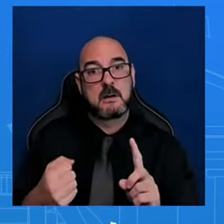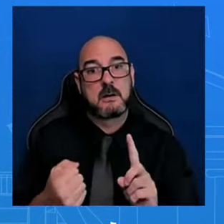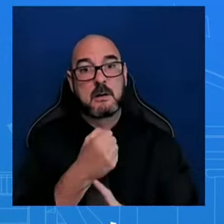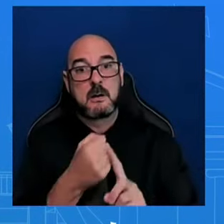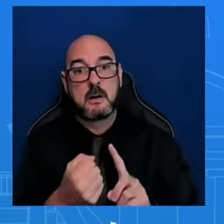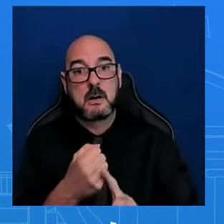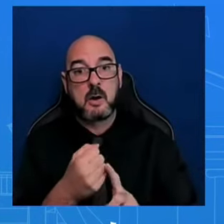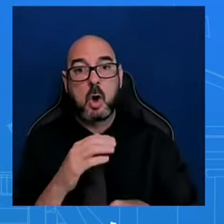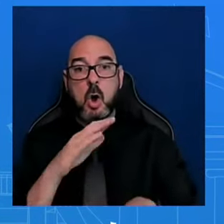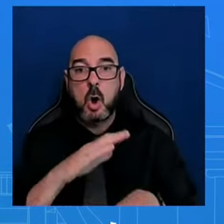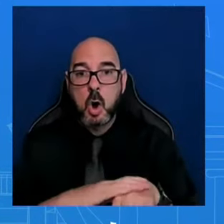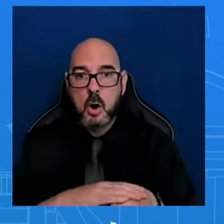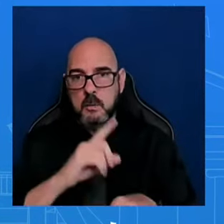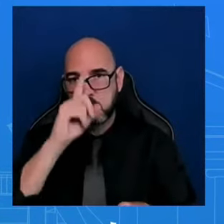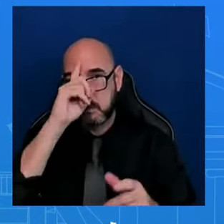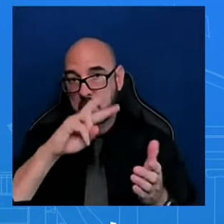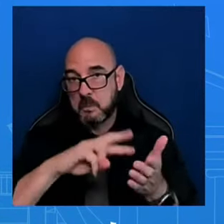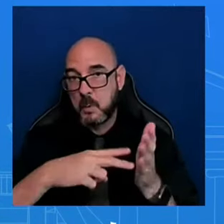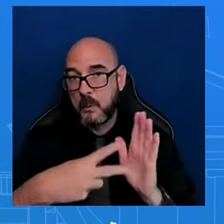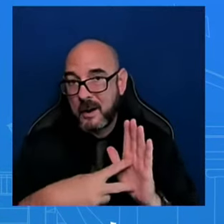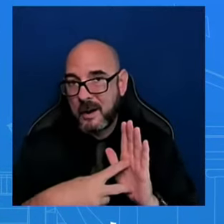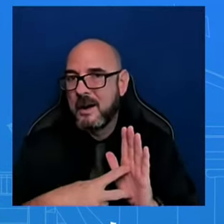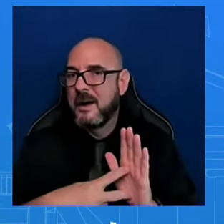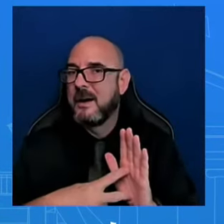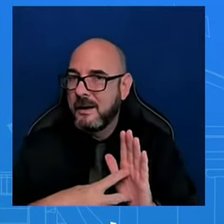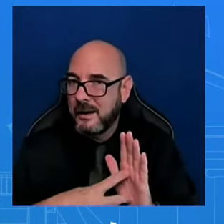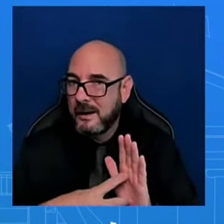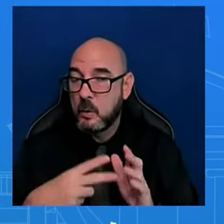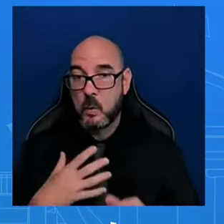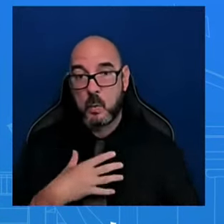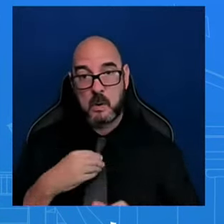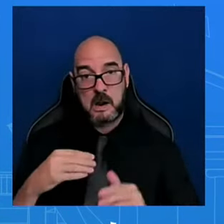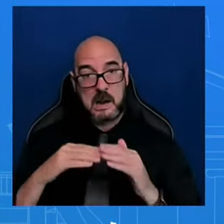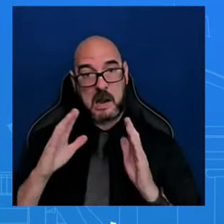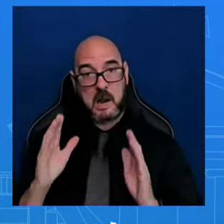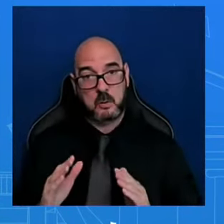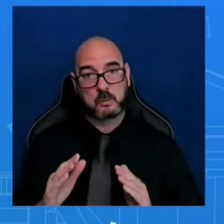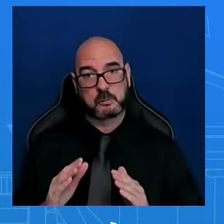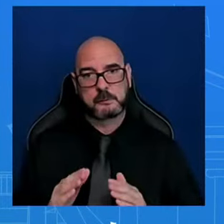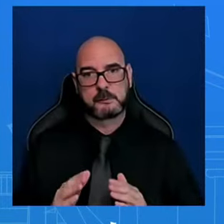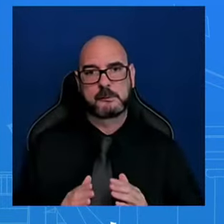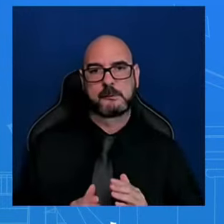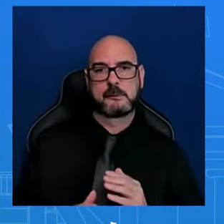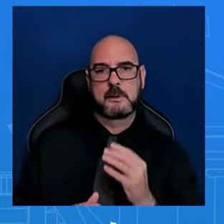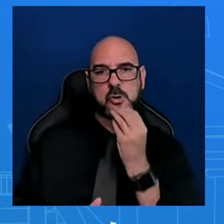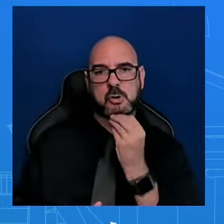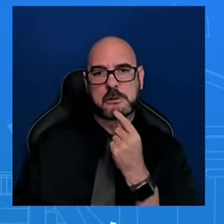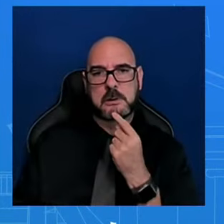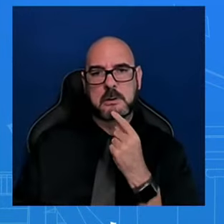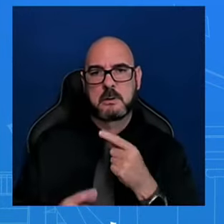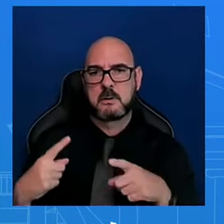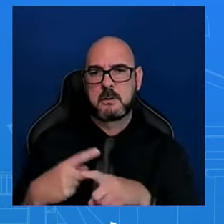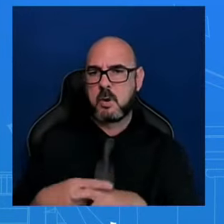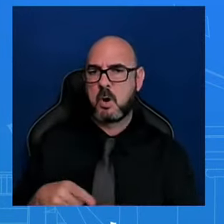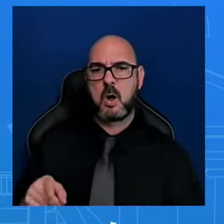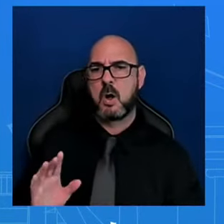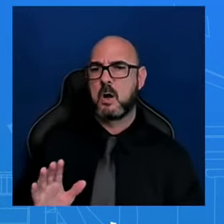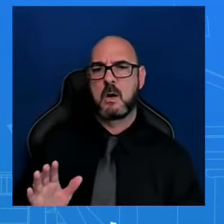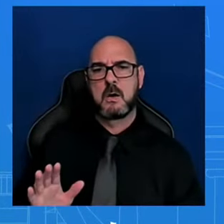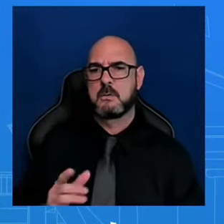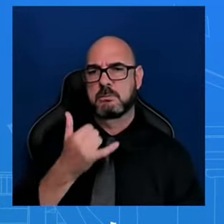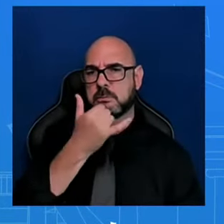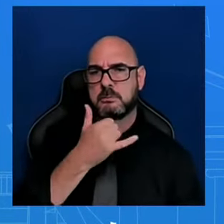and Israel have said in terms of describing that attack? Look, there's an investigation, ongoing investigation. We're going to let that investigation move forward.